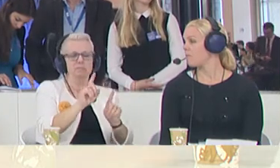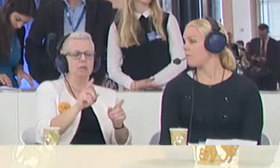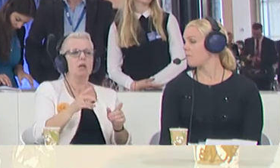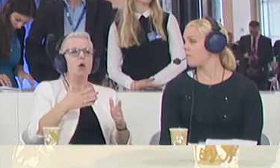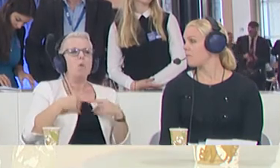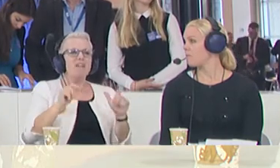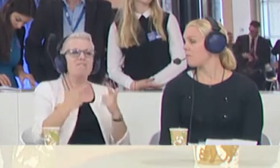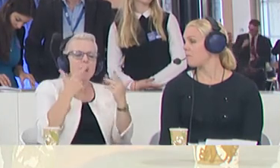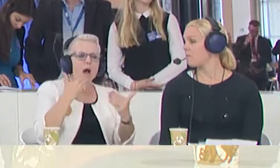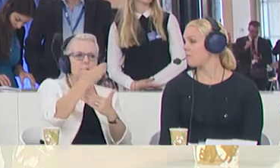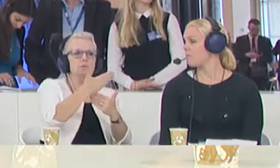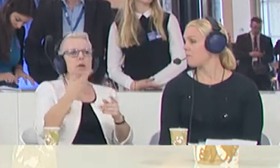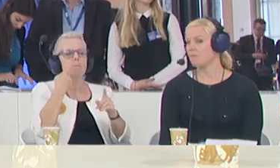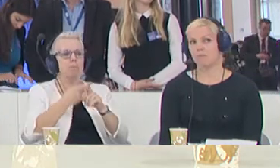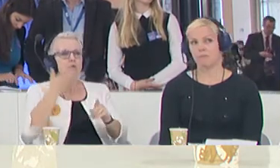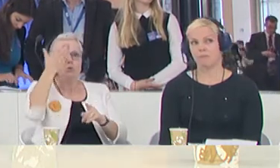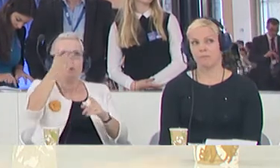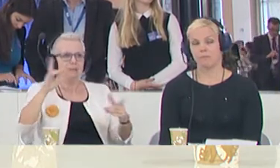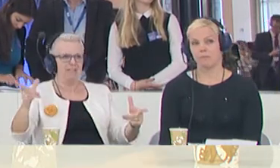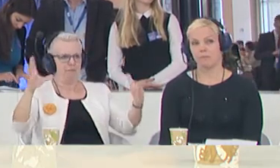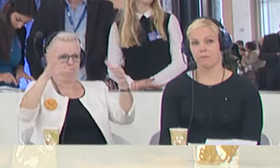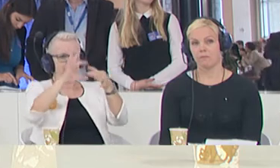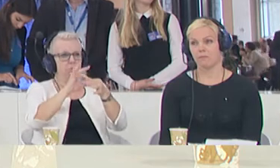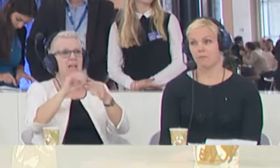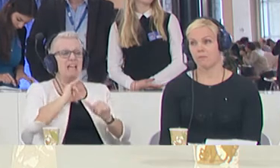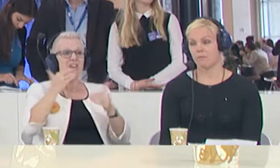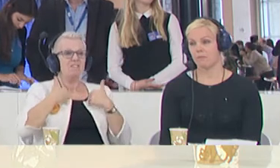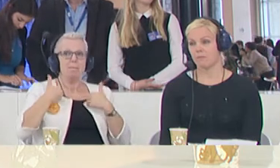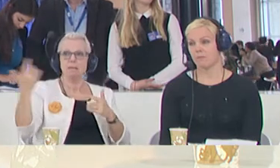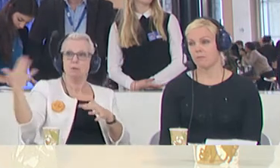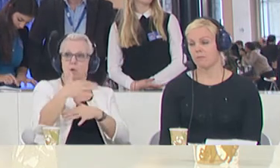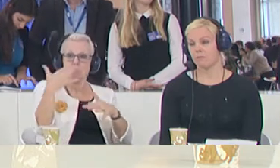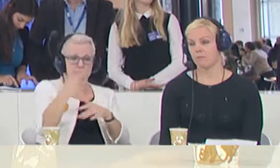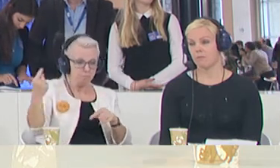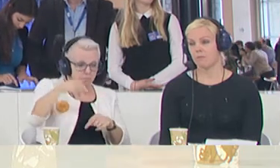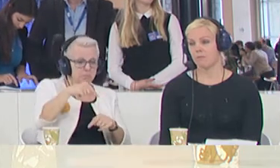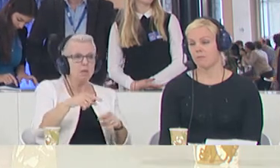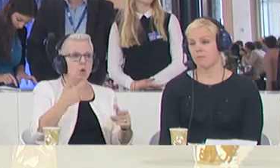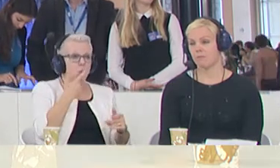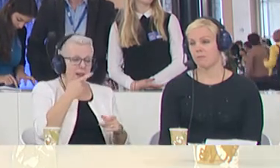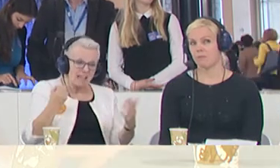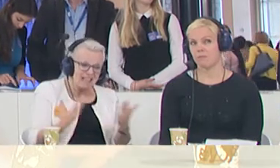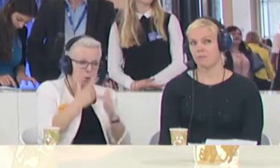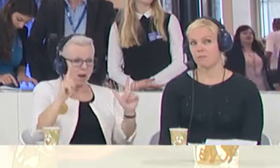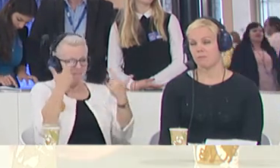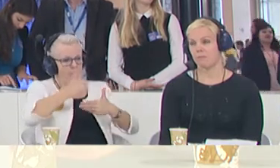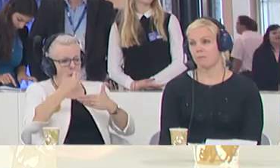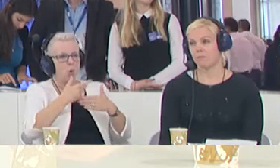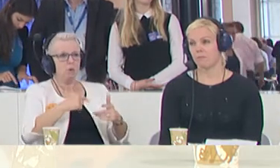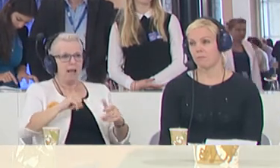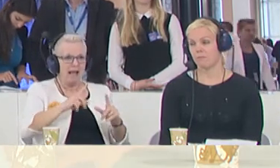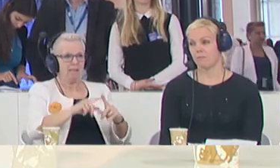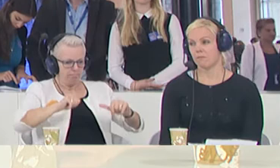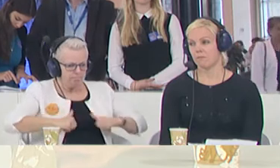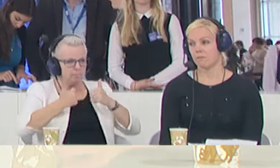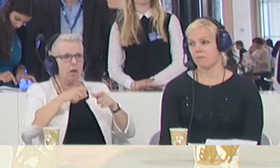They rather often go hand to hand. You have lots of people who come and who are full of force to create a new life, a new livelihood. And I think that